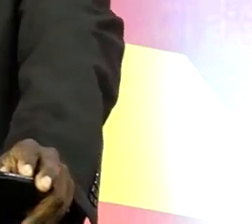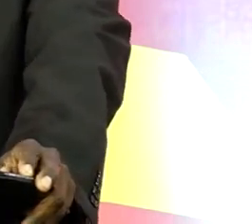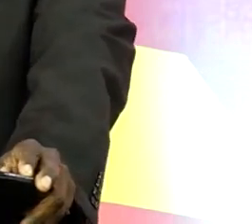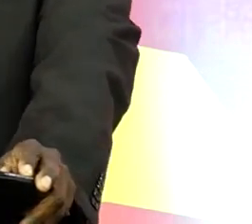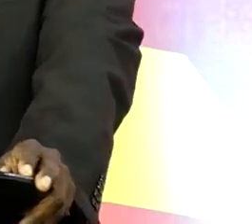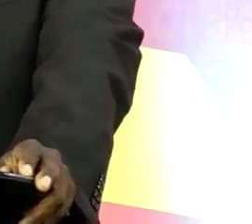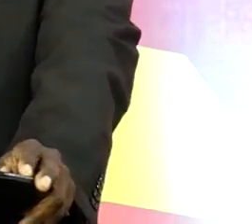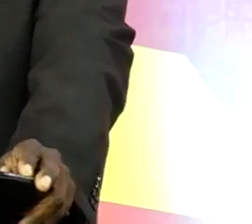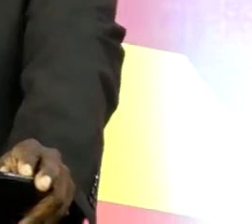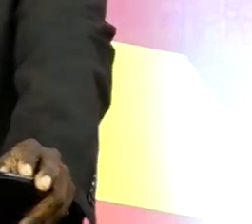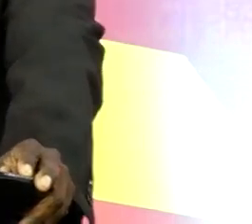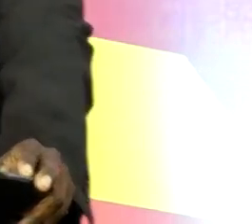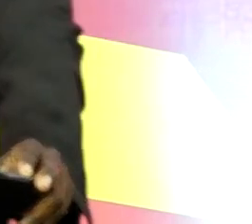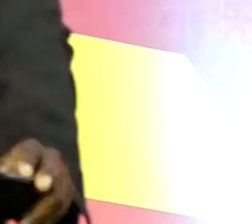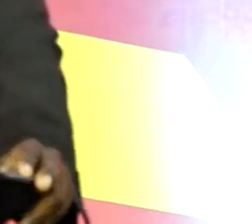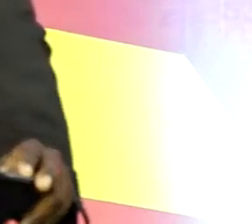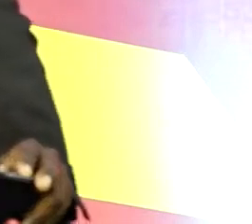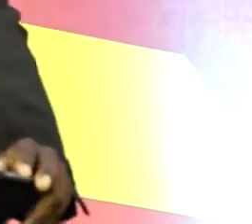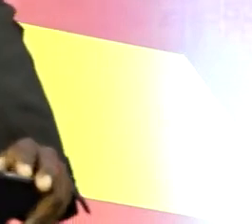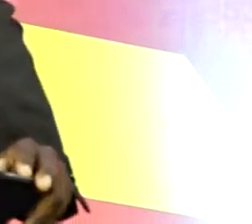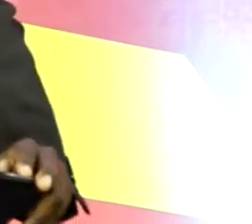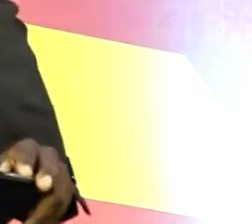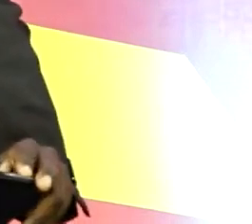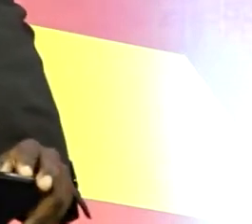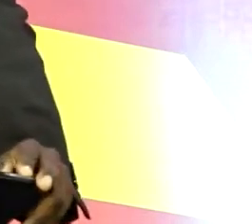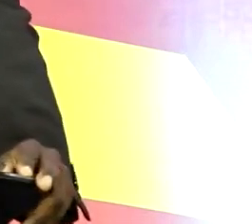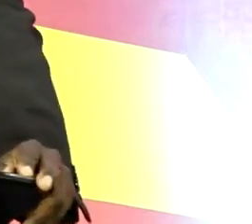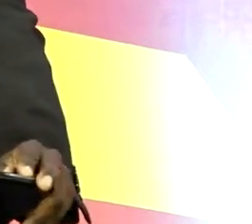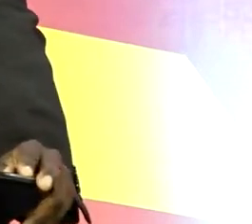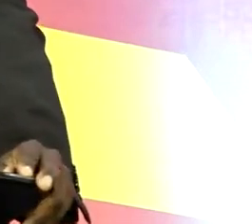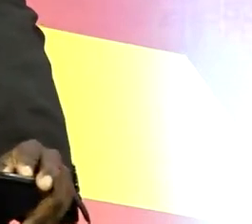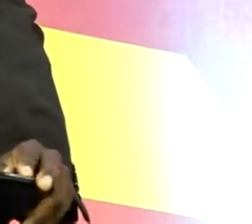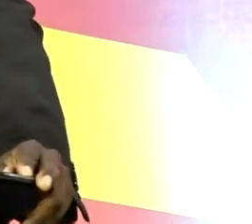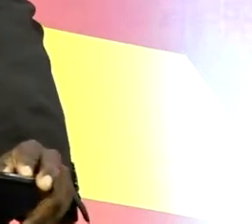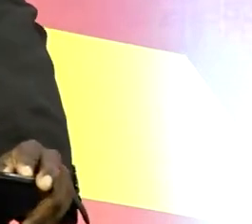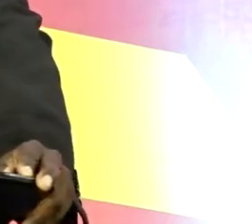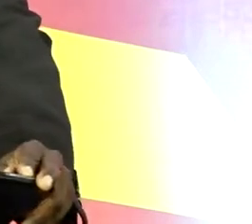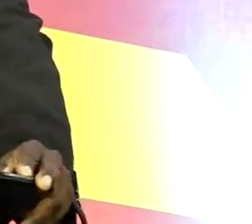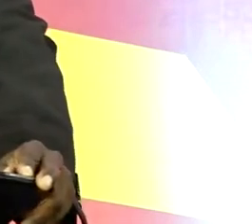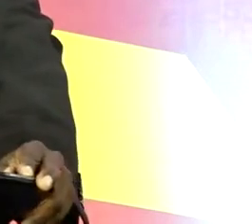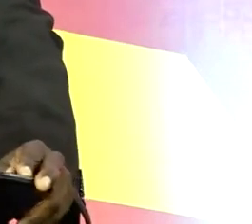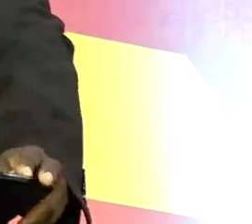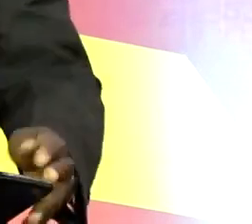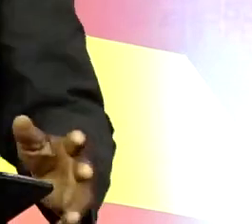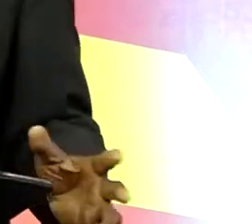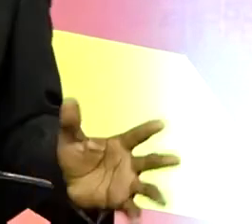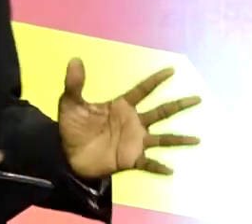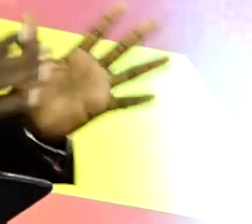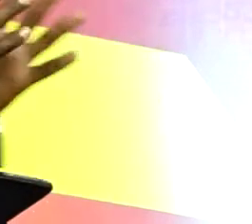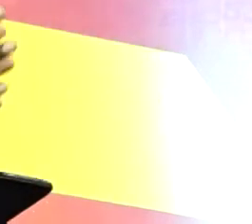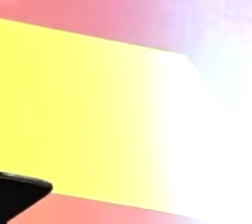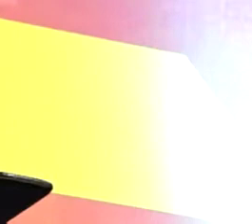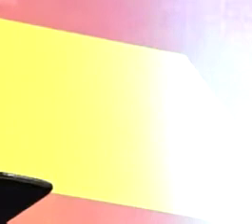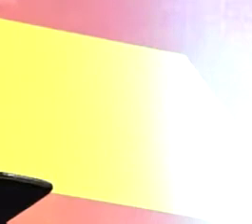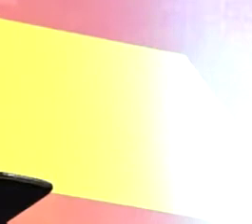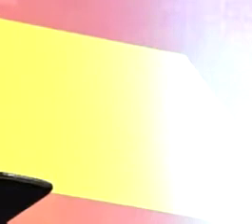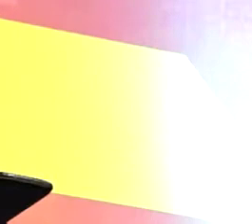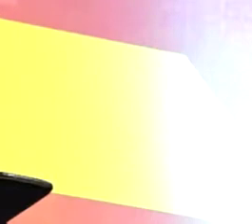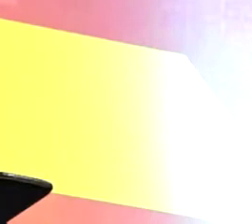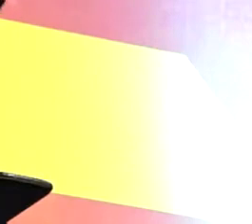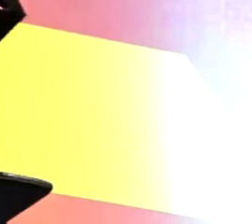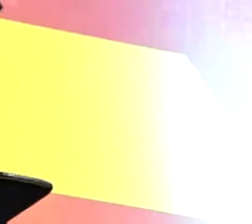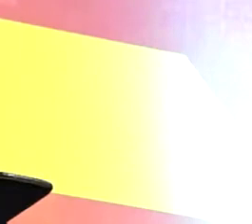in eden god looked at the sinful man with pity and saw a couple of fools who had decided